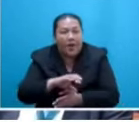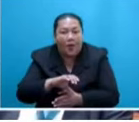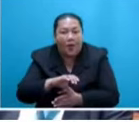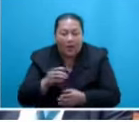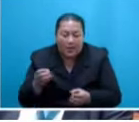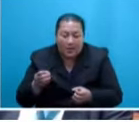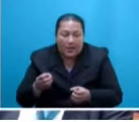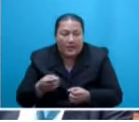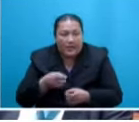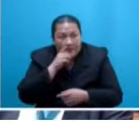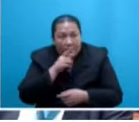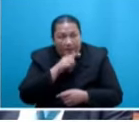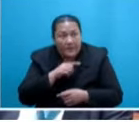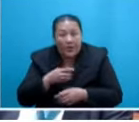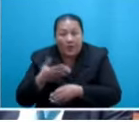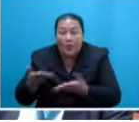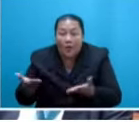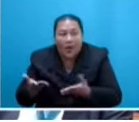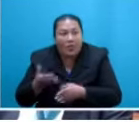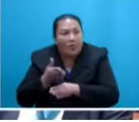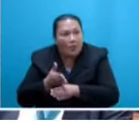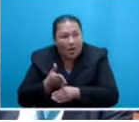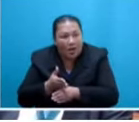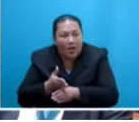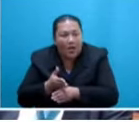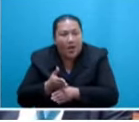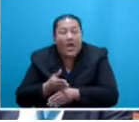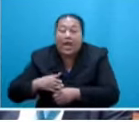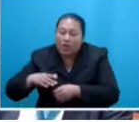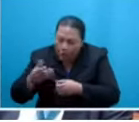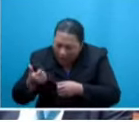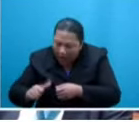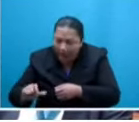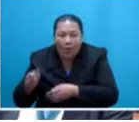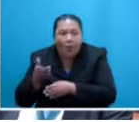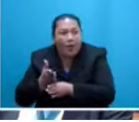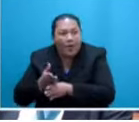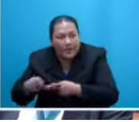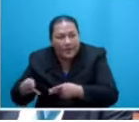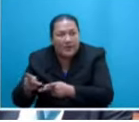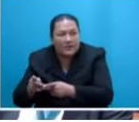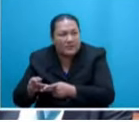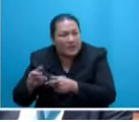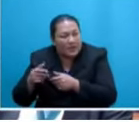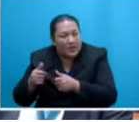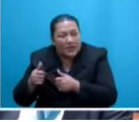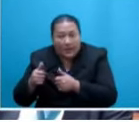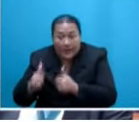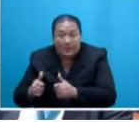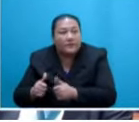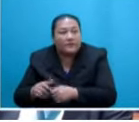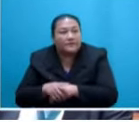adequate service and supplies to conduct its work, amend and, when necessary, repeal the various draconian